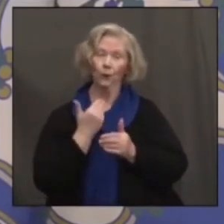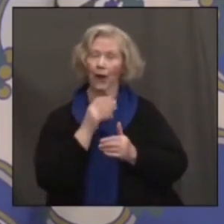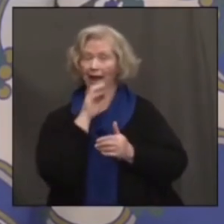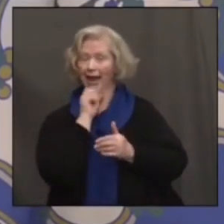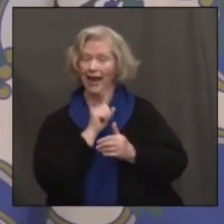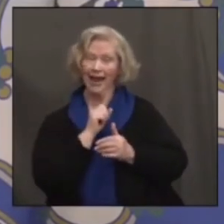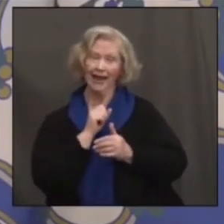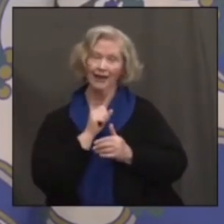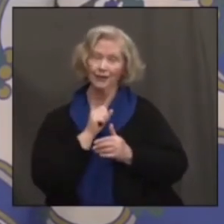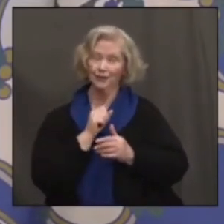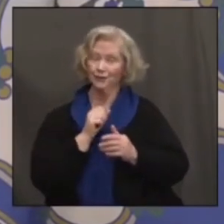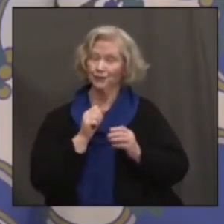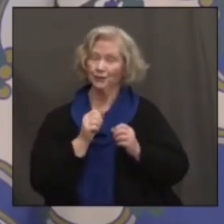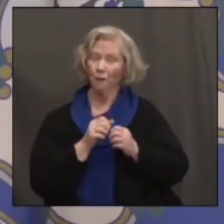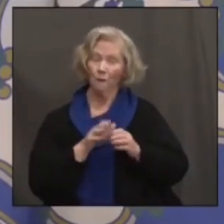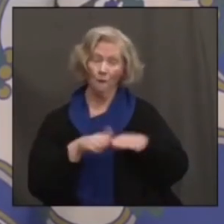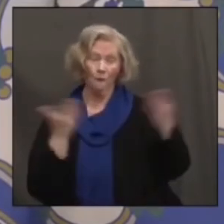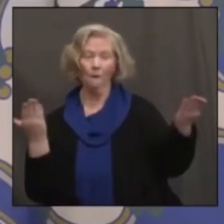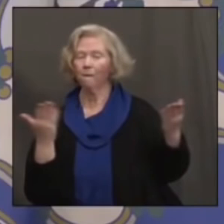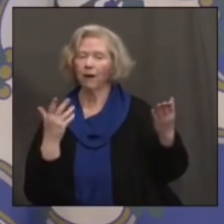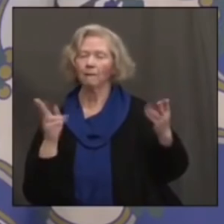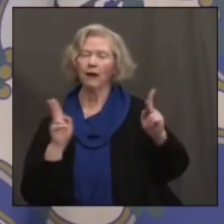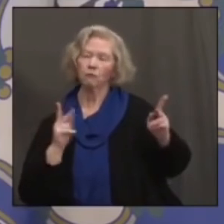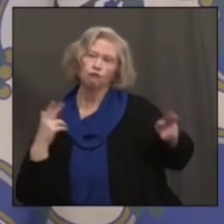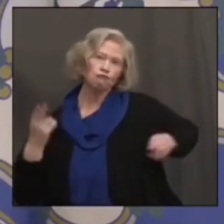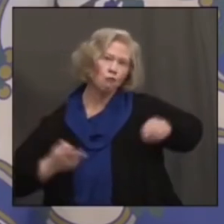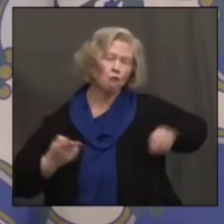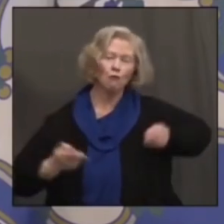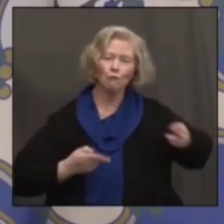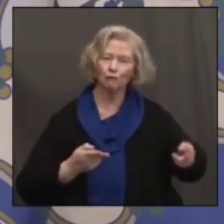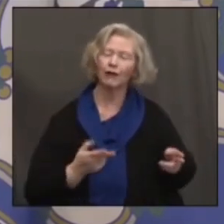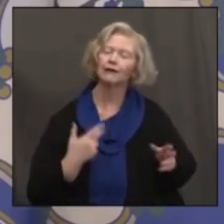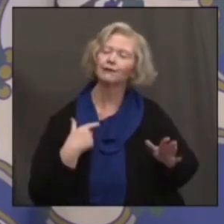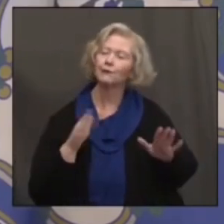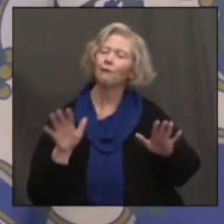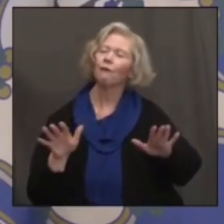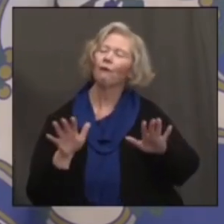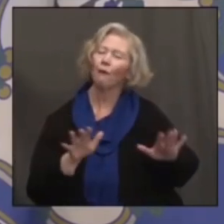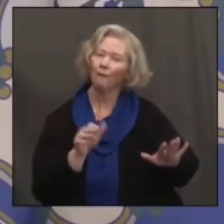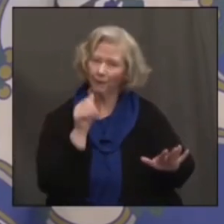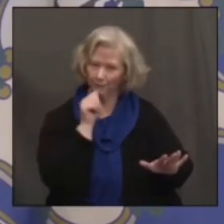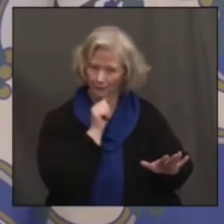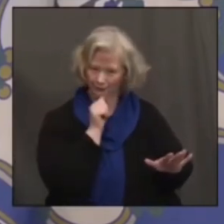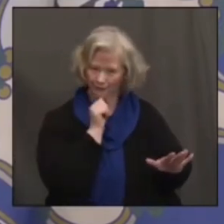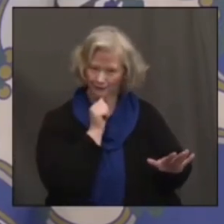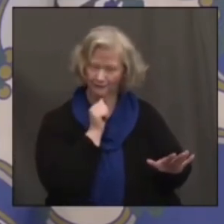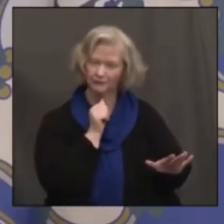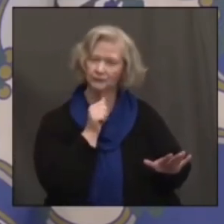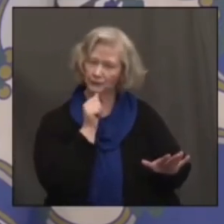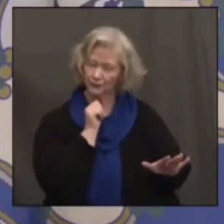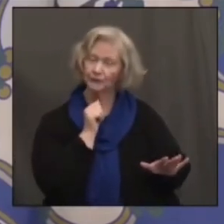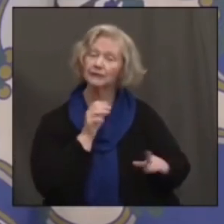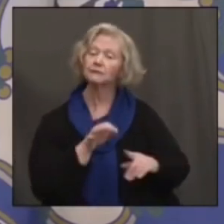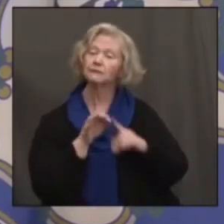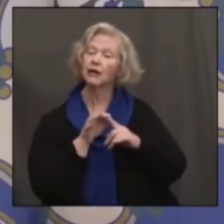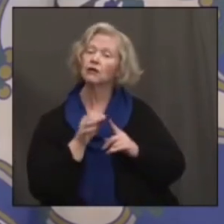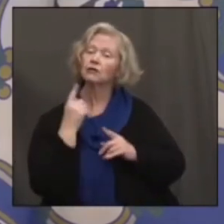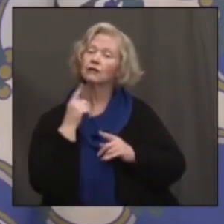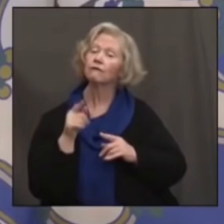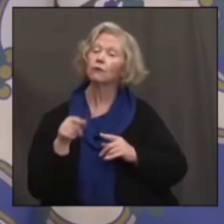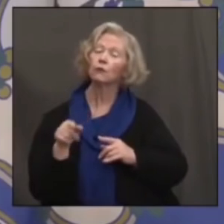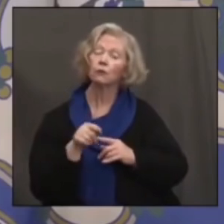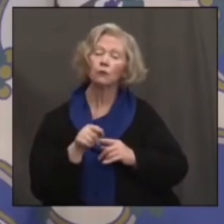as they come on, there tends to be a rush. That's why I always urge patients, and I particularly urge patients to those who perhaps